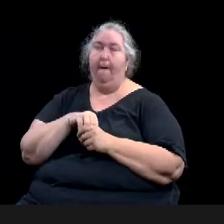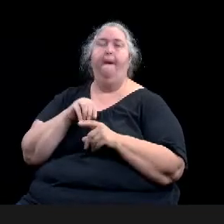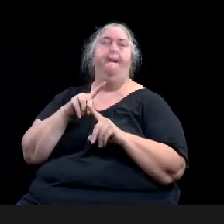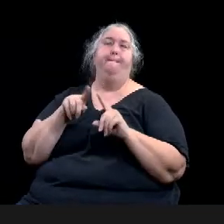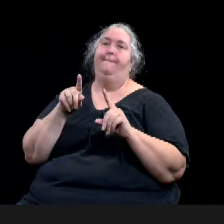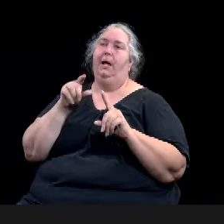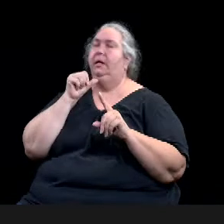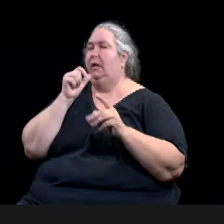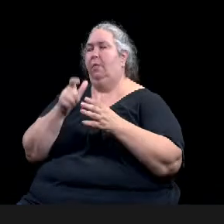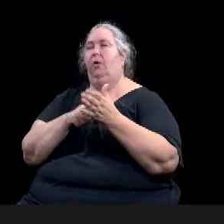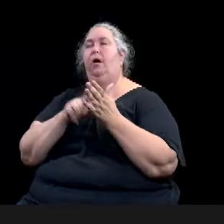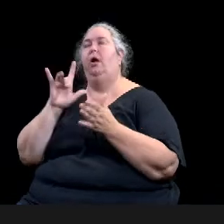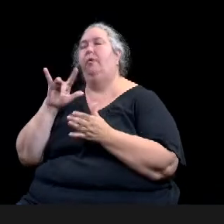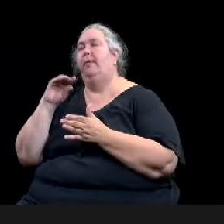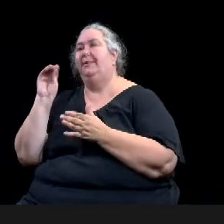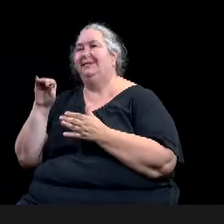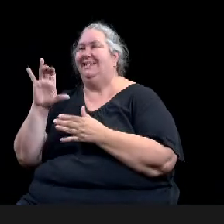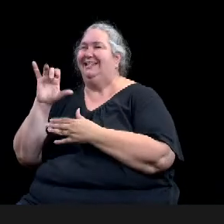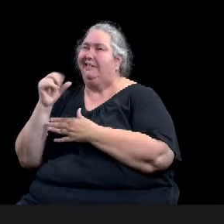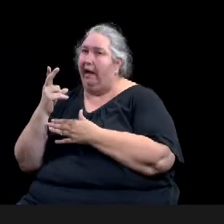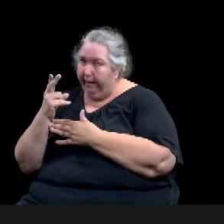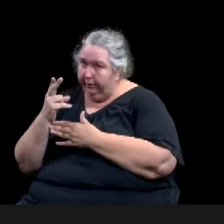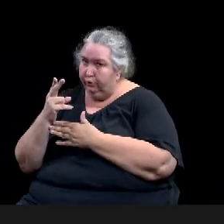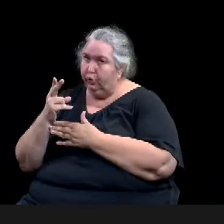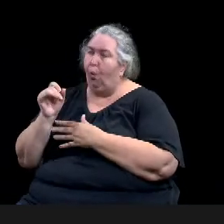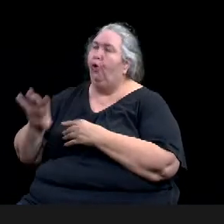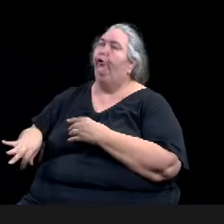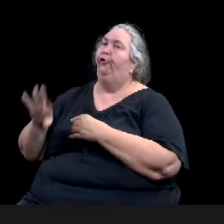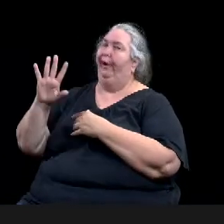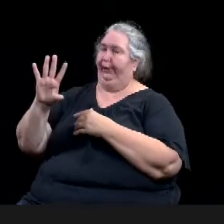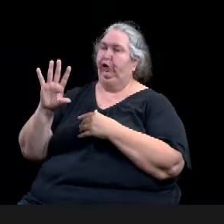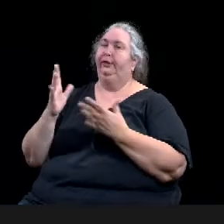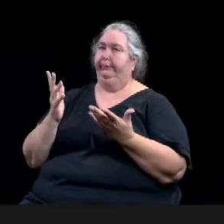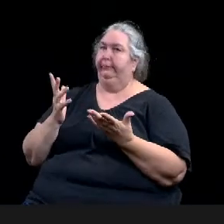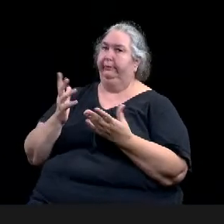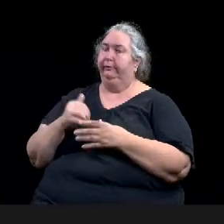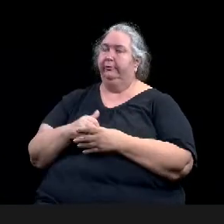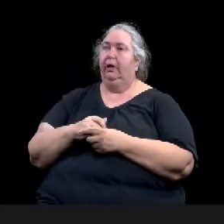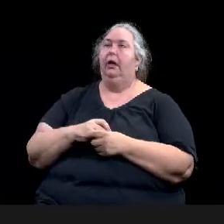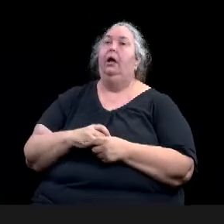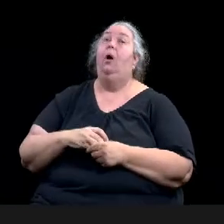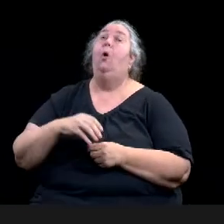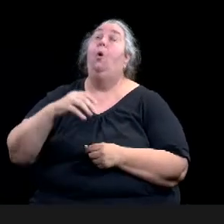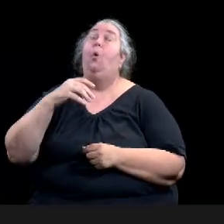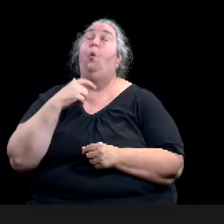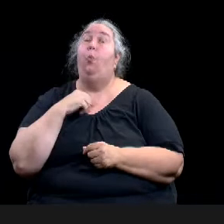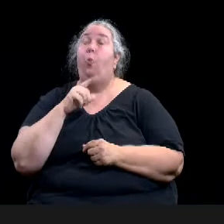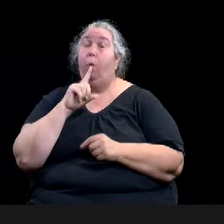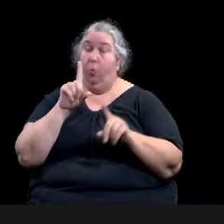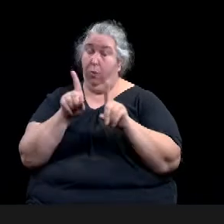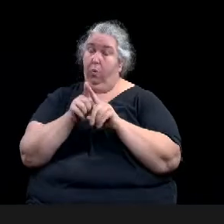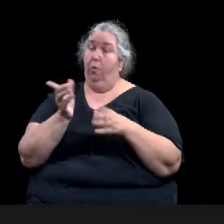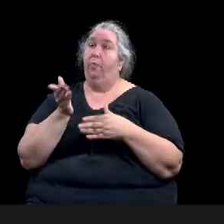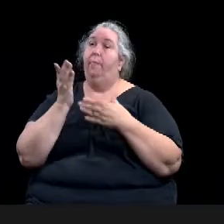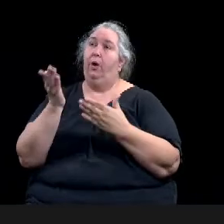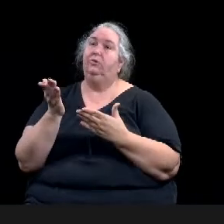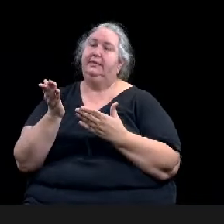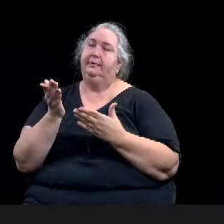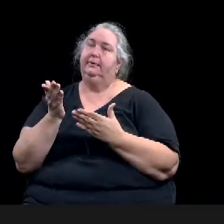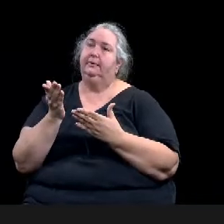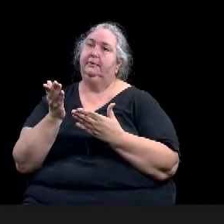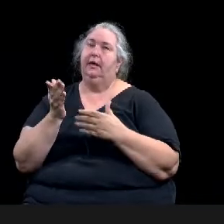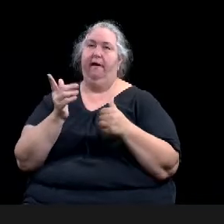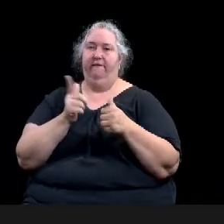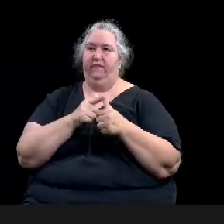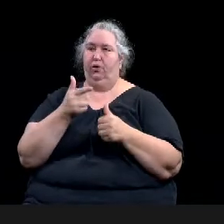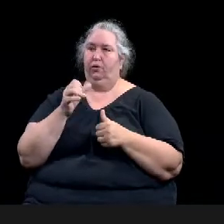proposing, um, uh, the first grant cycle have application process open April 21st through May 28th,